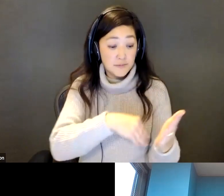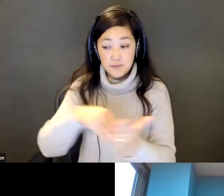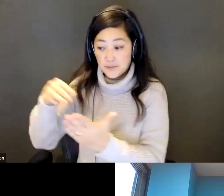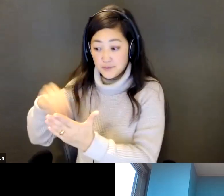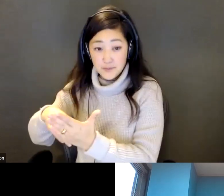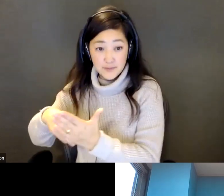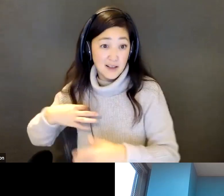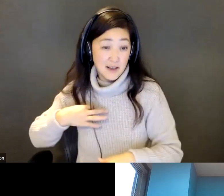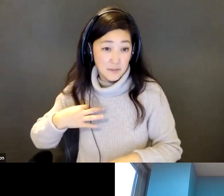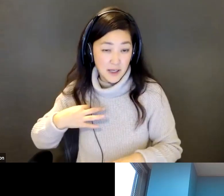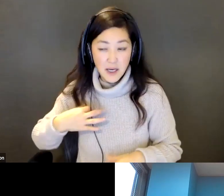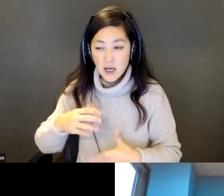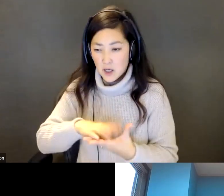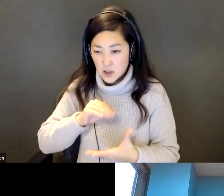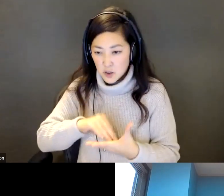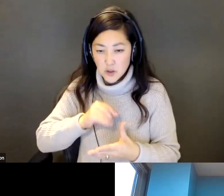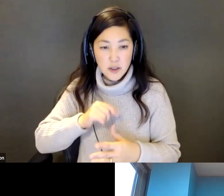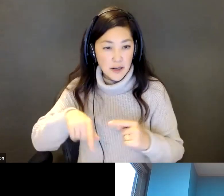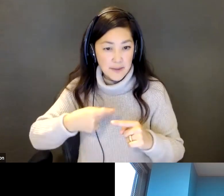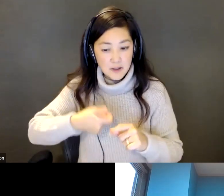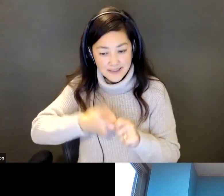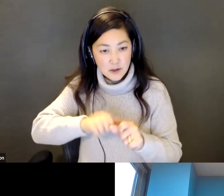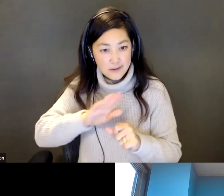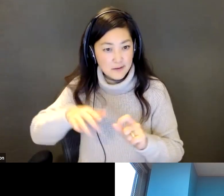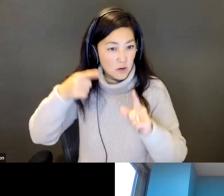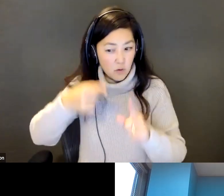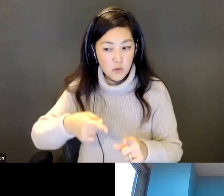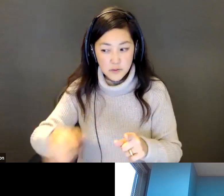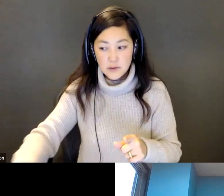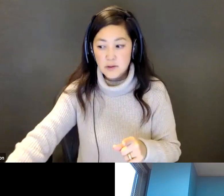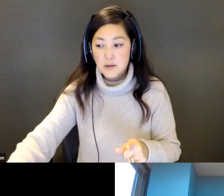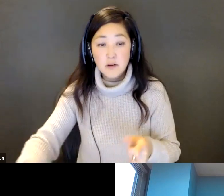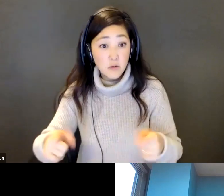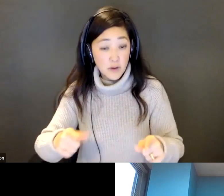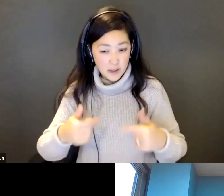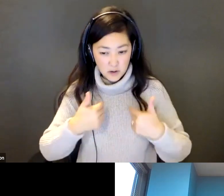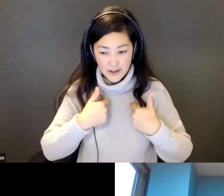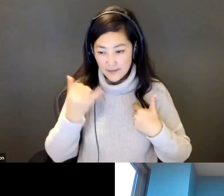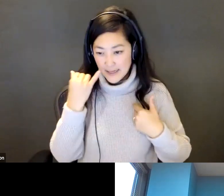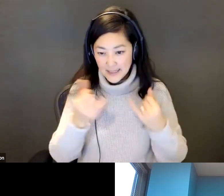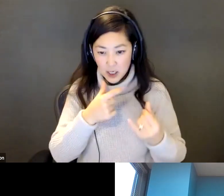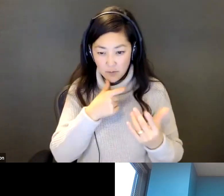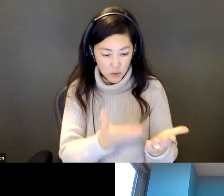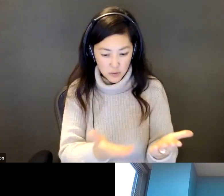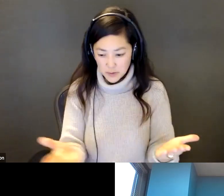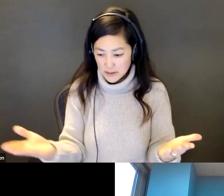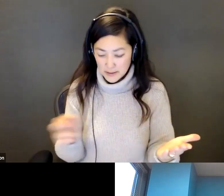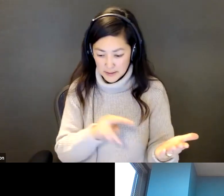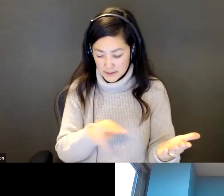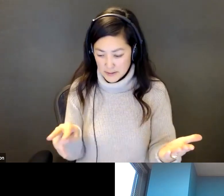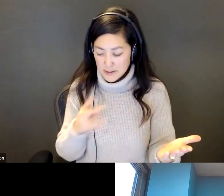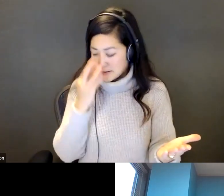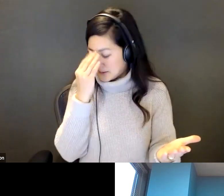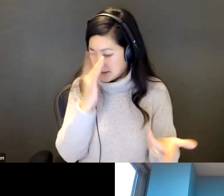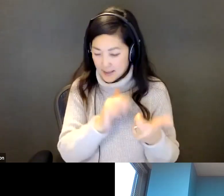I learned more about their goals for the program and once you have a sense of the pool of participants. I spent a lot of time thinking about